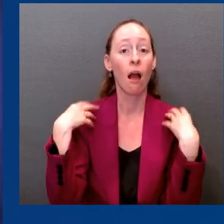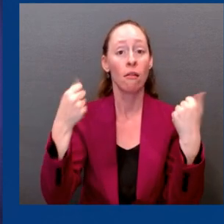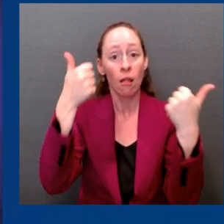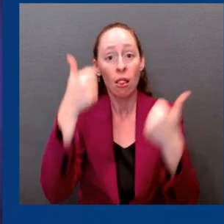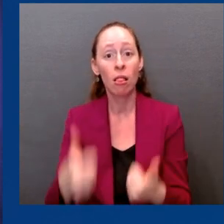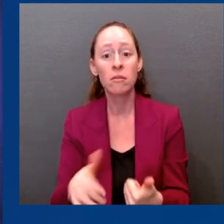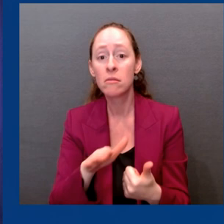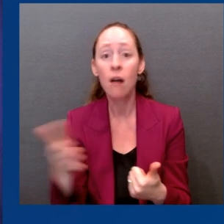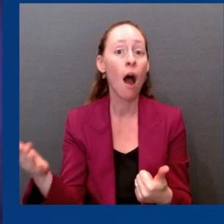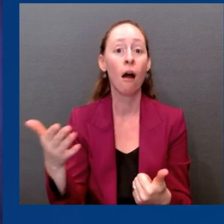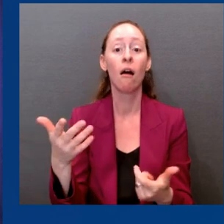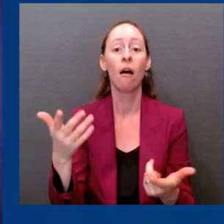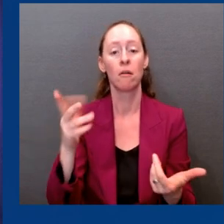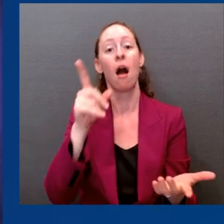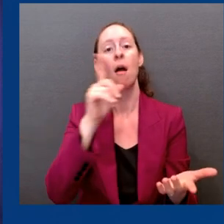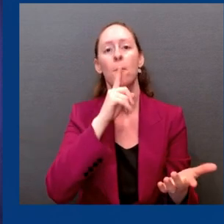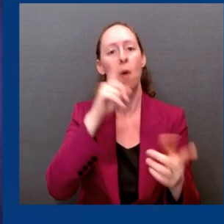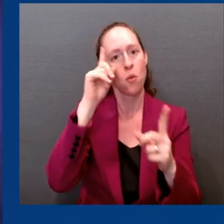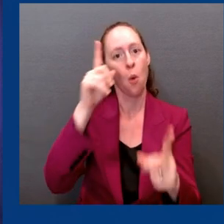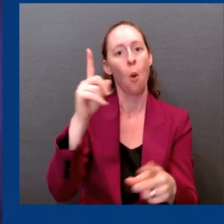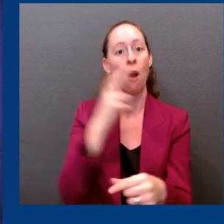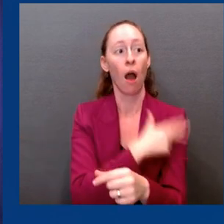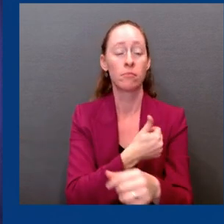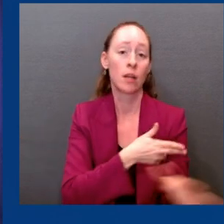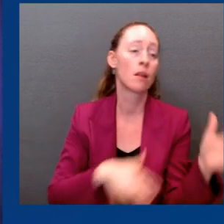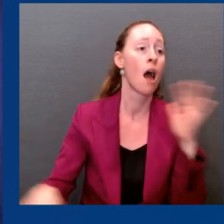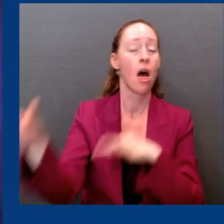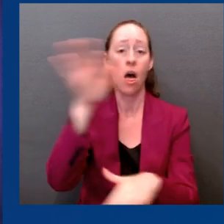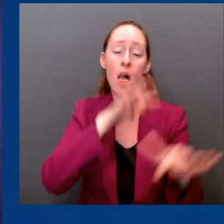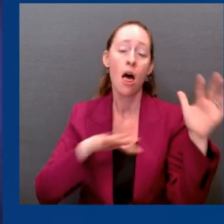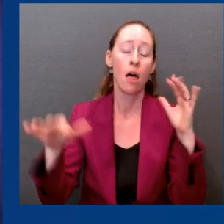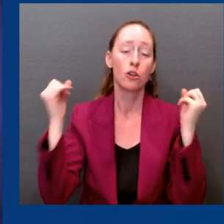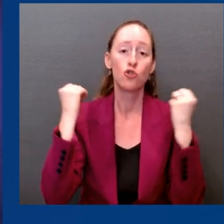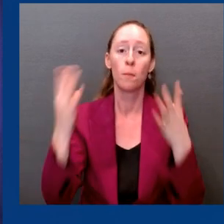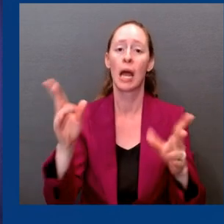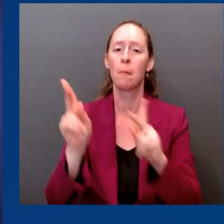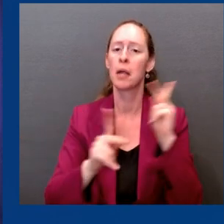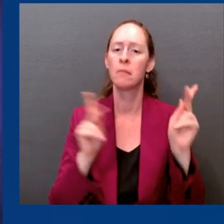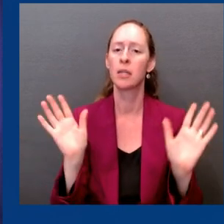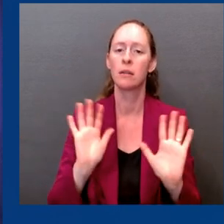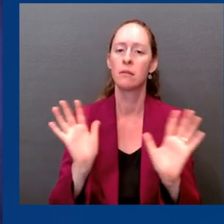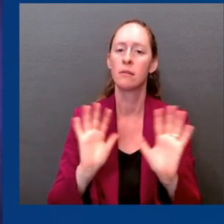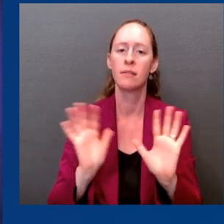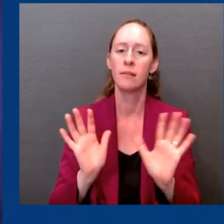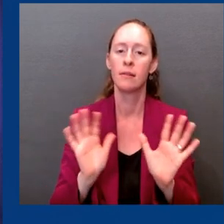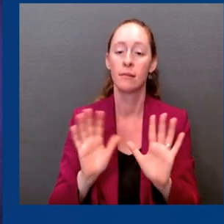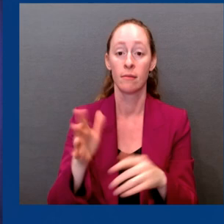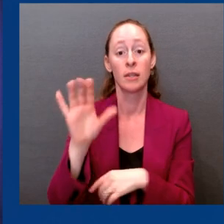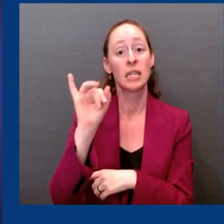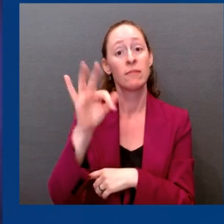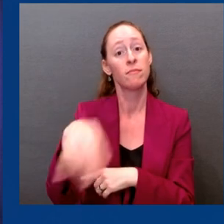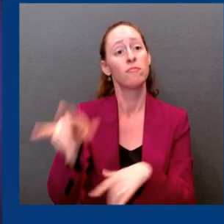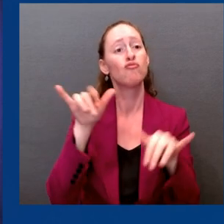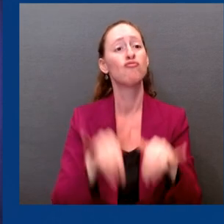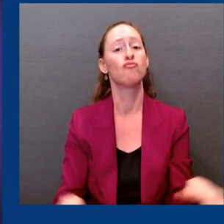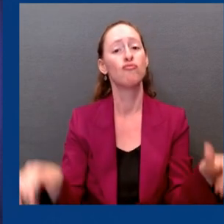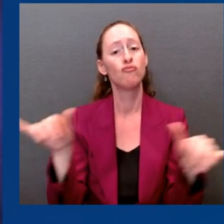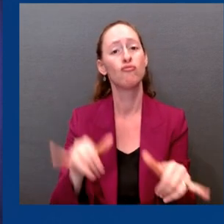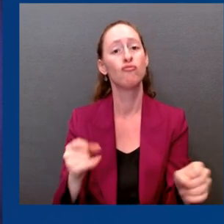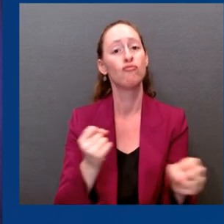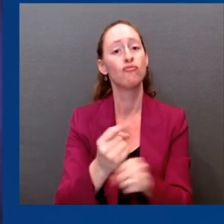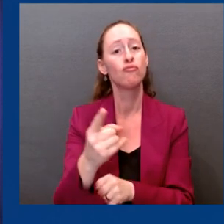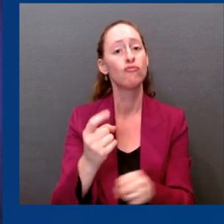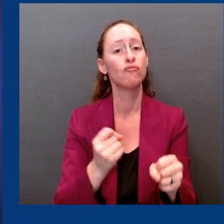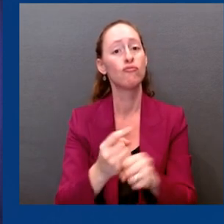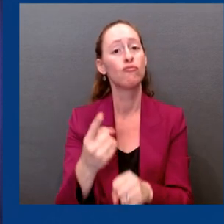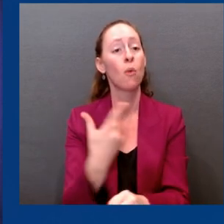annual COVID shot. That is the opportunity in front of us. And I think we all, as Americans, have to pull together to try to protect Americans